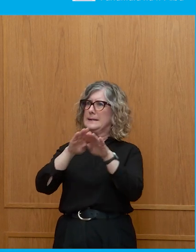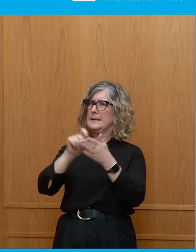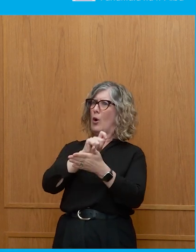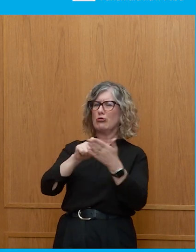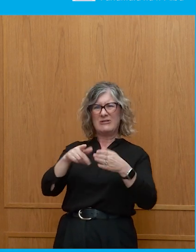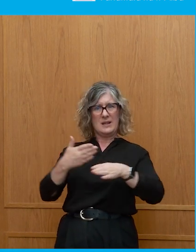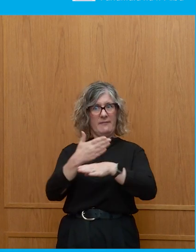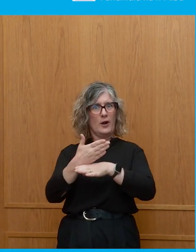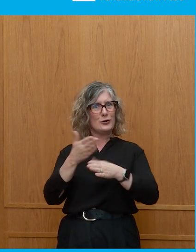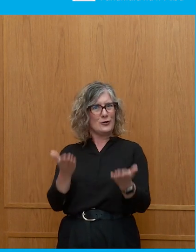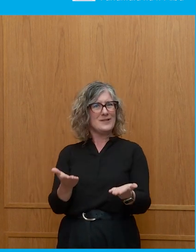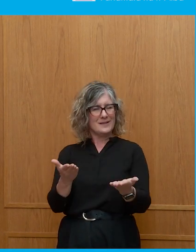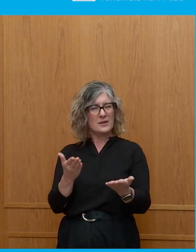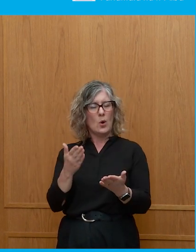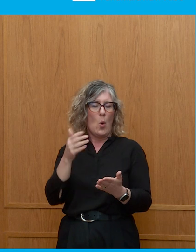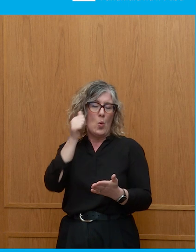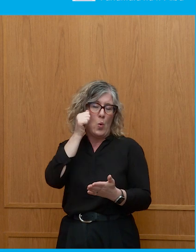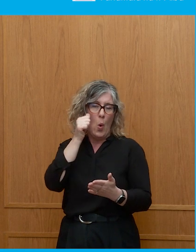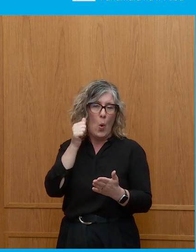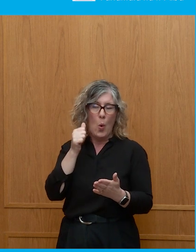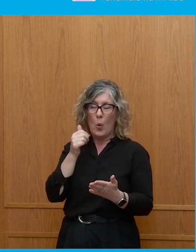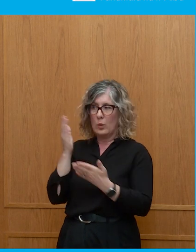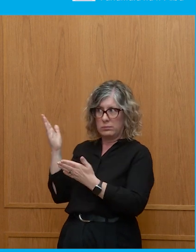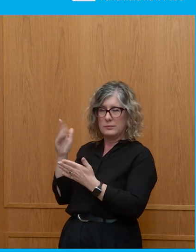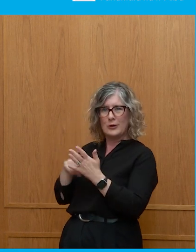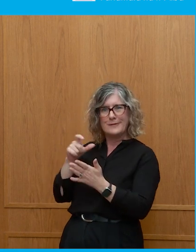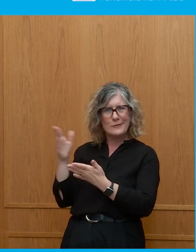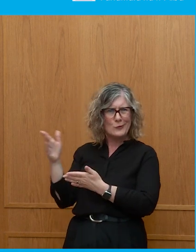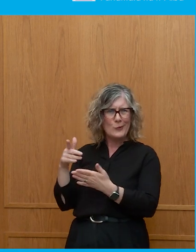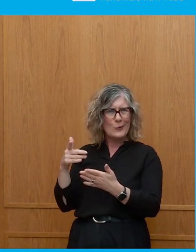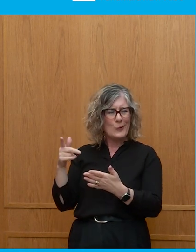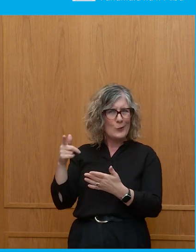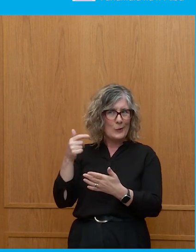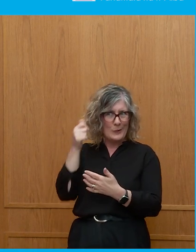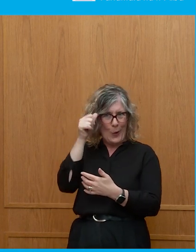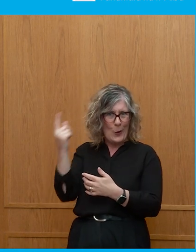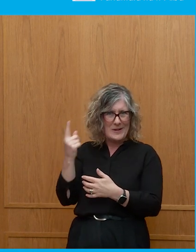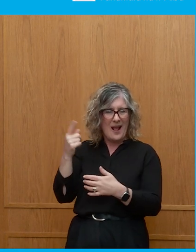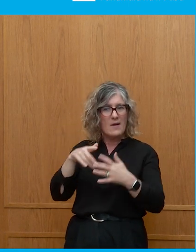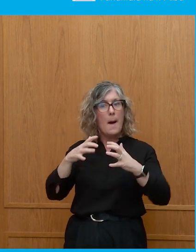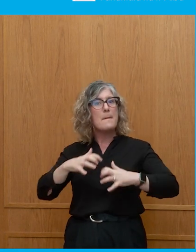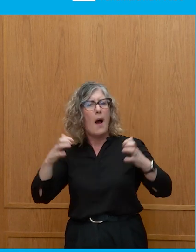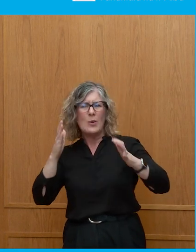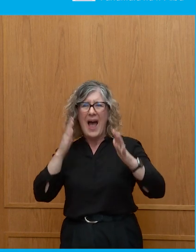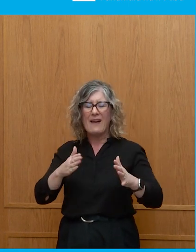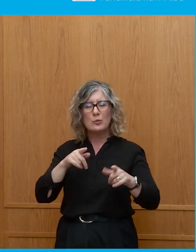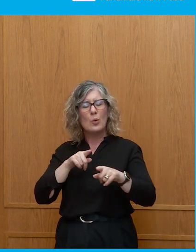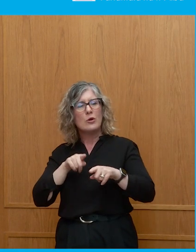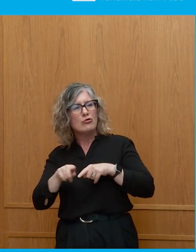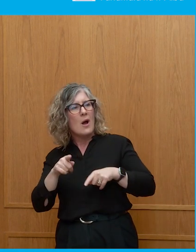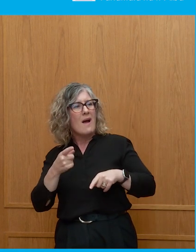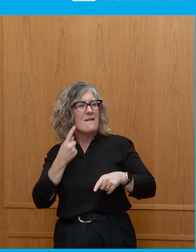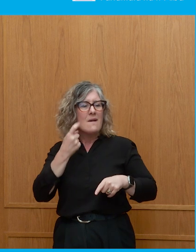parliamentarians, and I know that you do this, Jackson, need to find other ways to engage young people in between